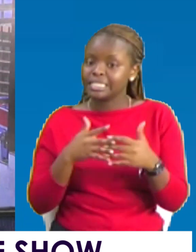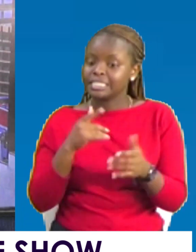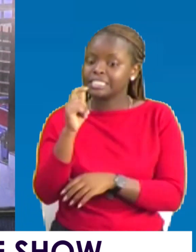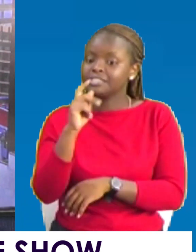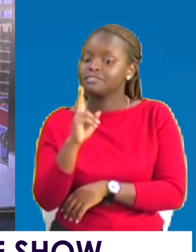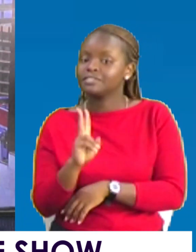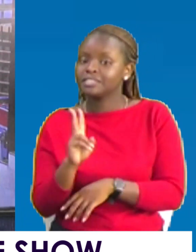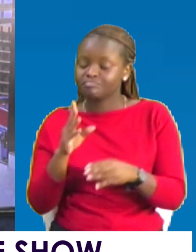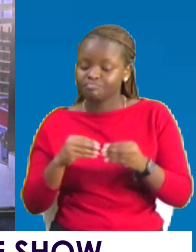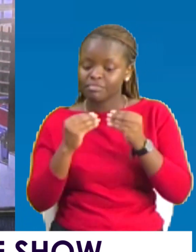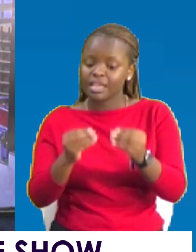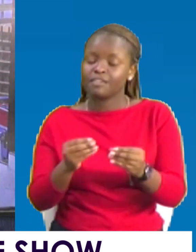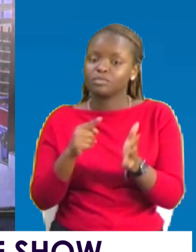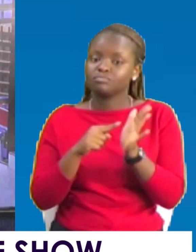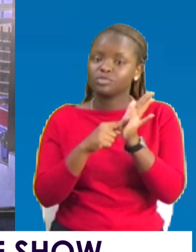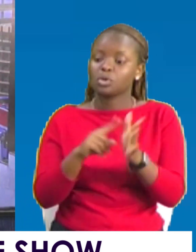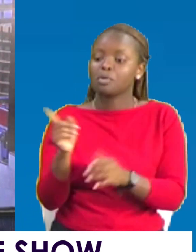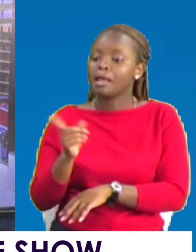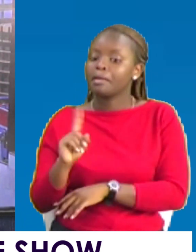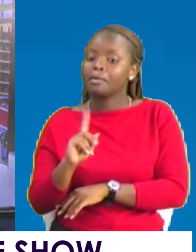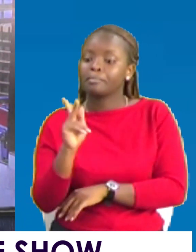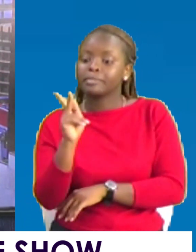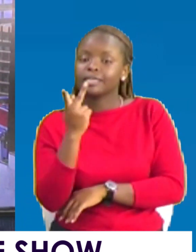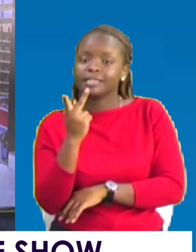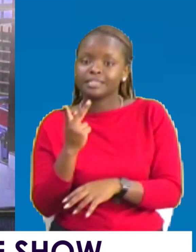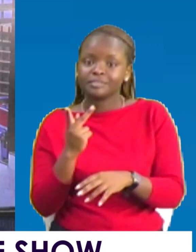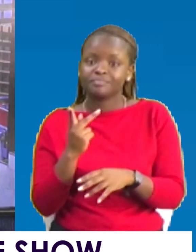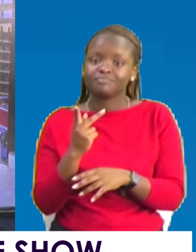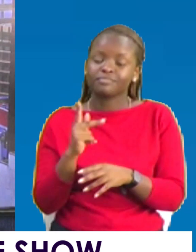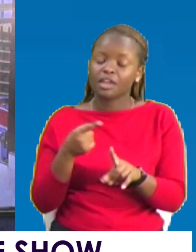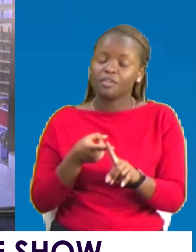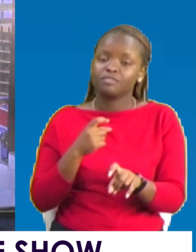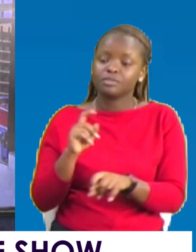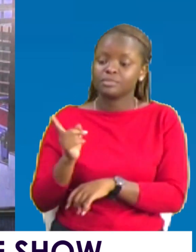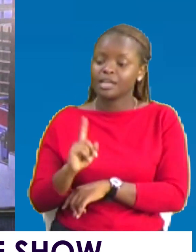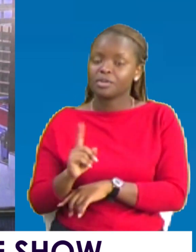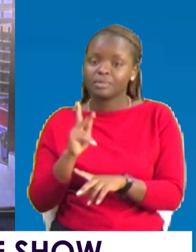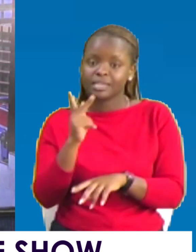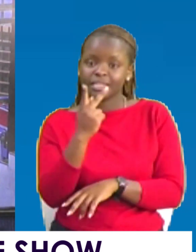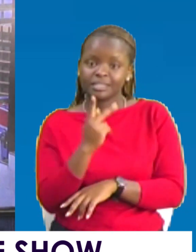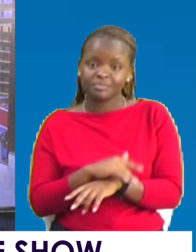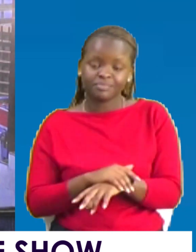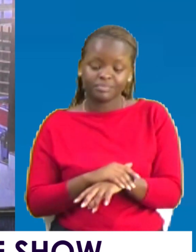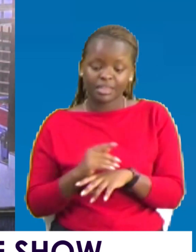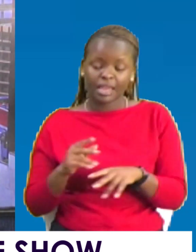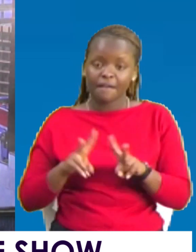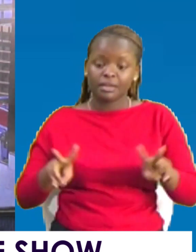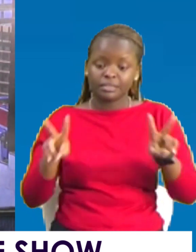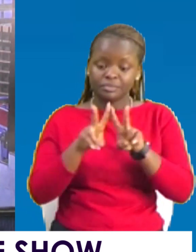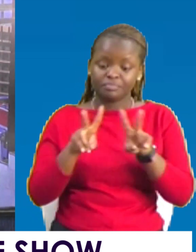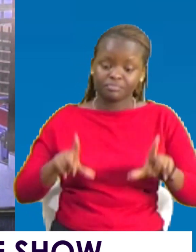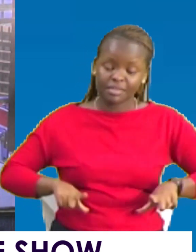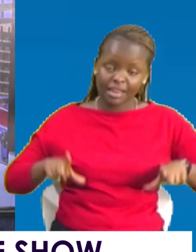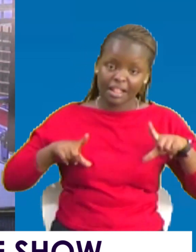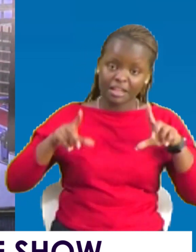bringing this to you from Nairobi, Kenya. Broadcasting to you from Nairobi, Kenya. Treasures of Life show is your